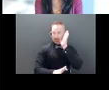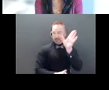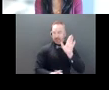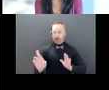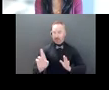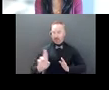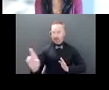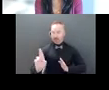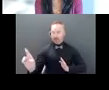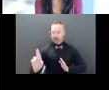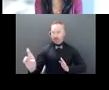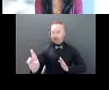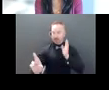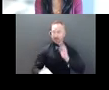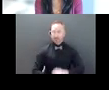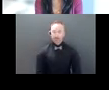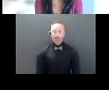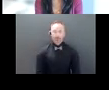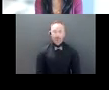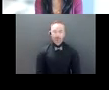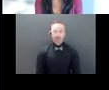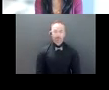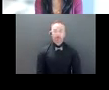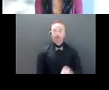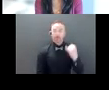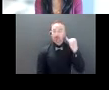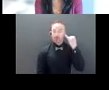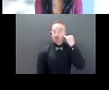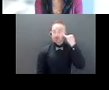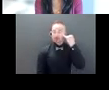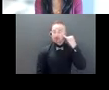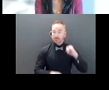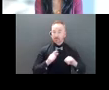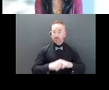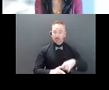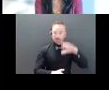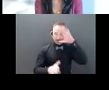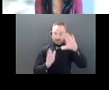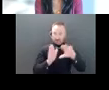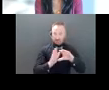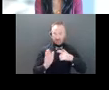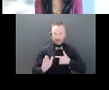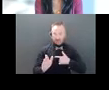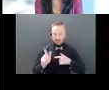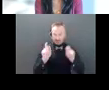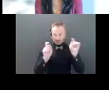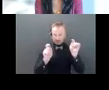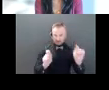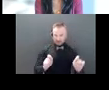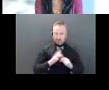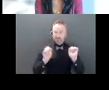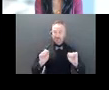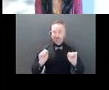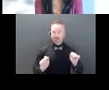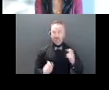your screen. And if you need to adjust your speaker images, you can drag the line of the image from the frame, and